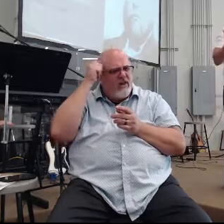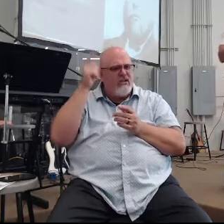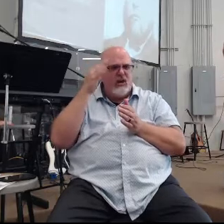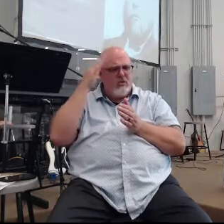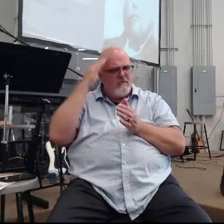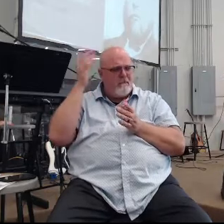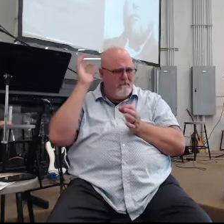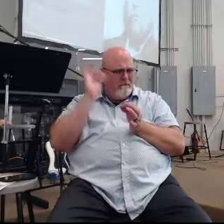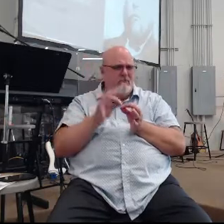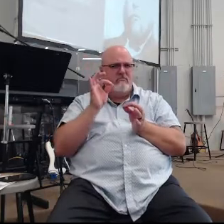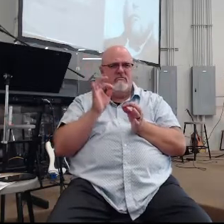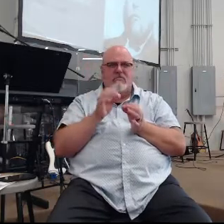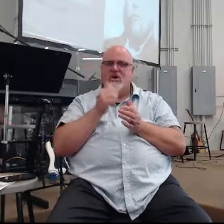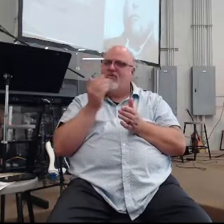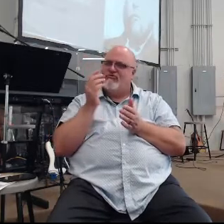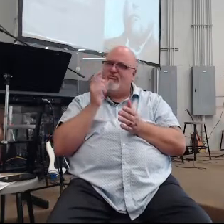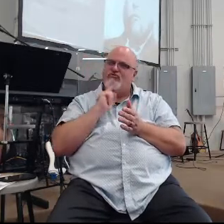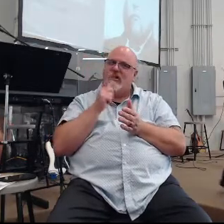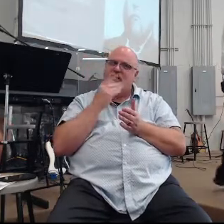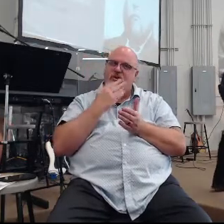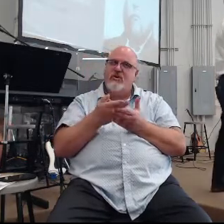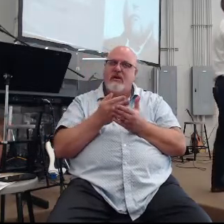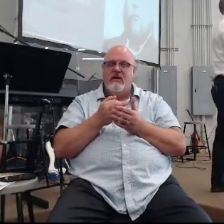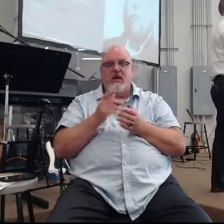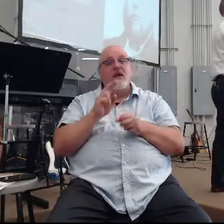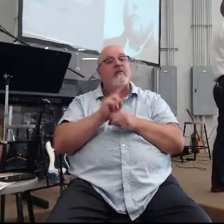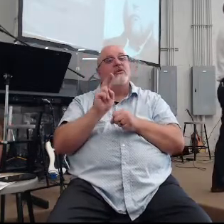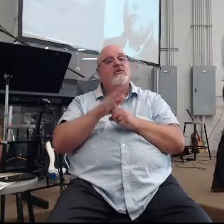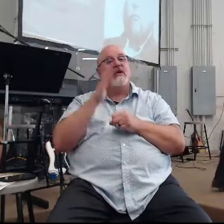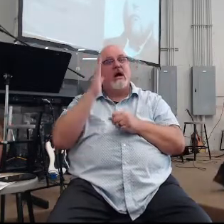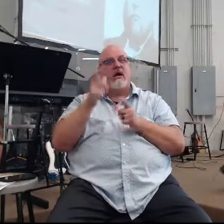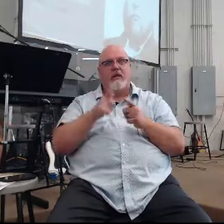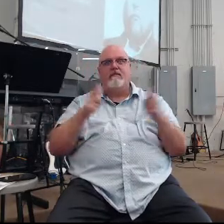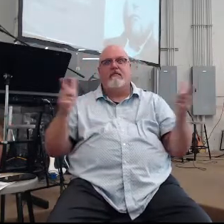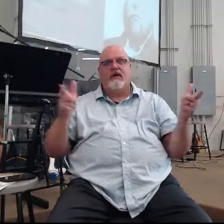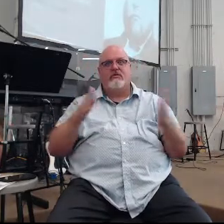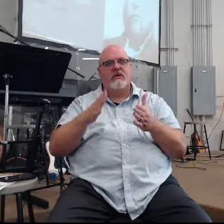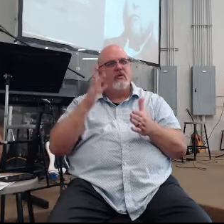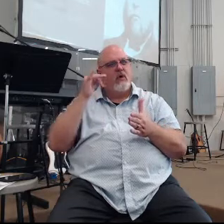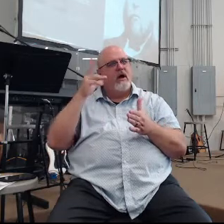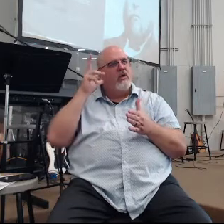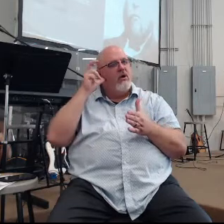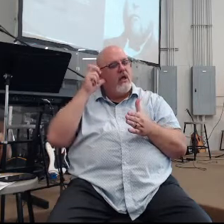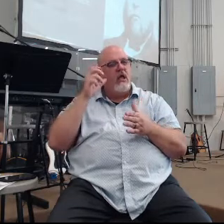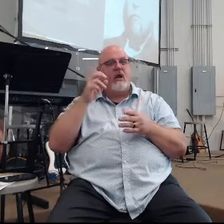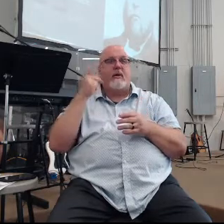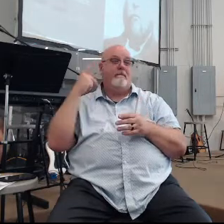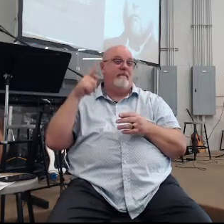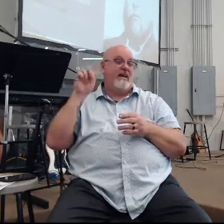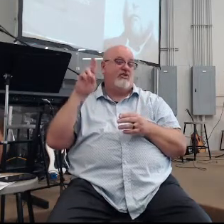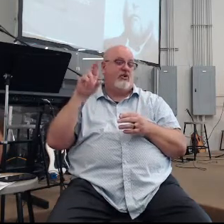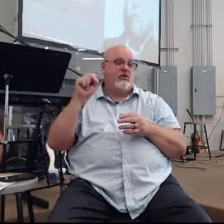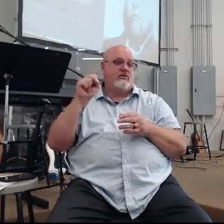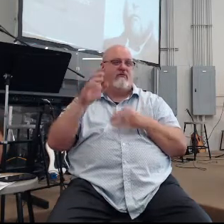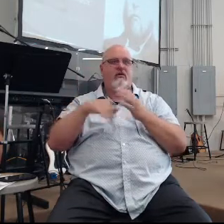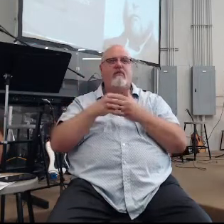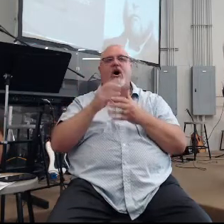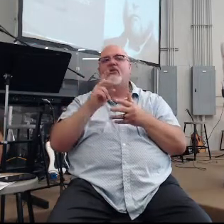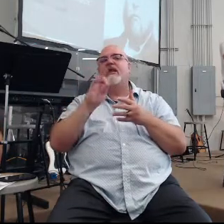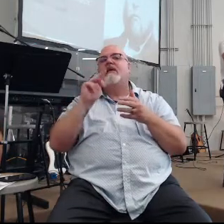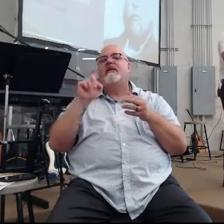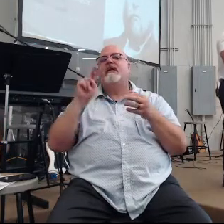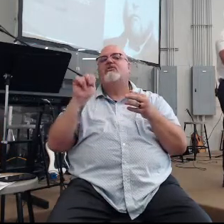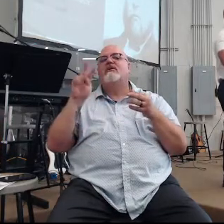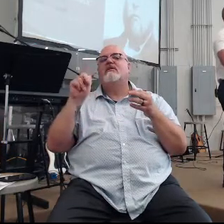he was a fallen man like the rest of us, but he was used by God in mighty ways. It's why you hear pastors from all denominations quote Charles